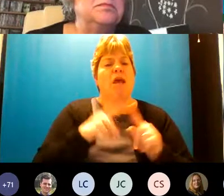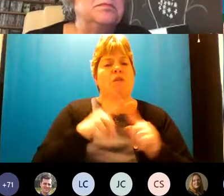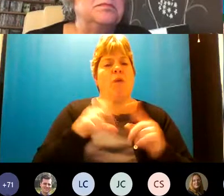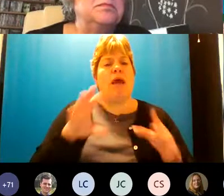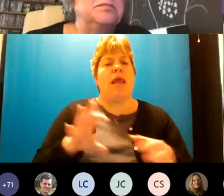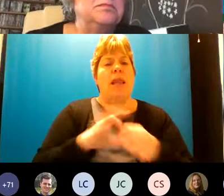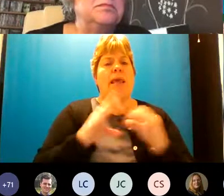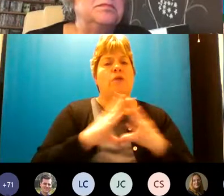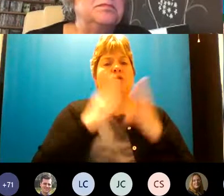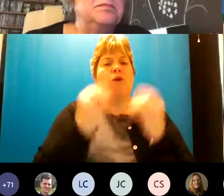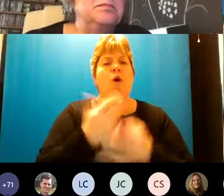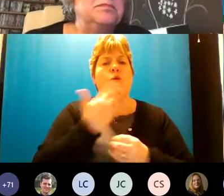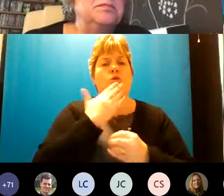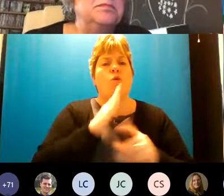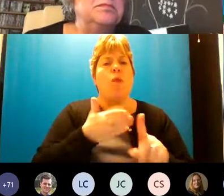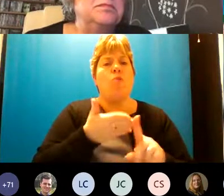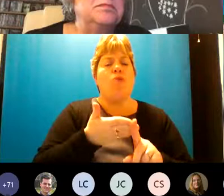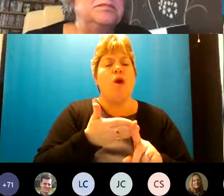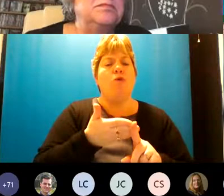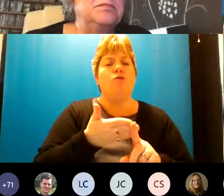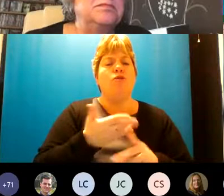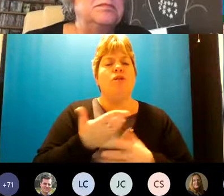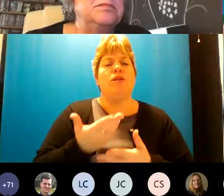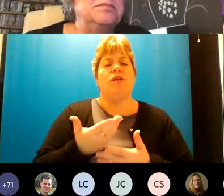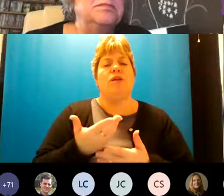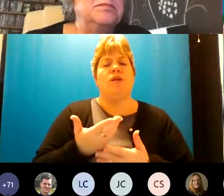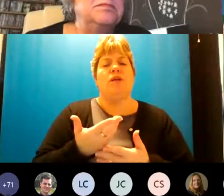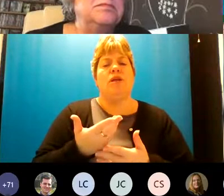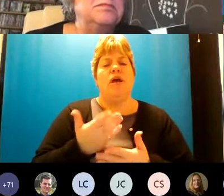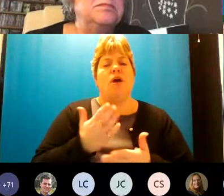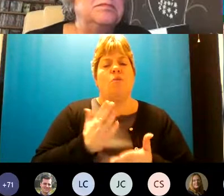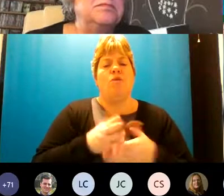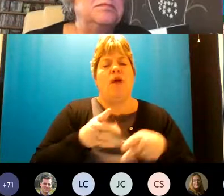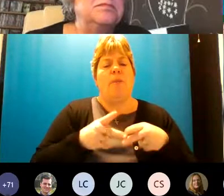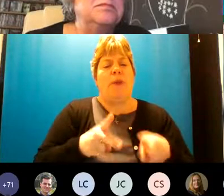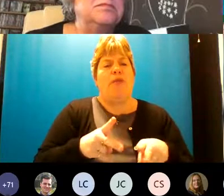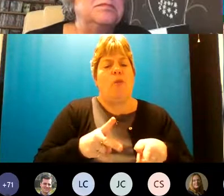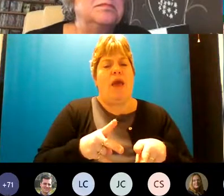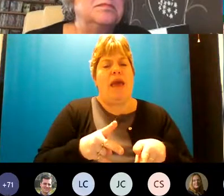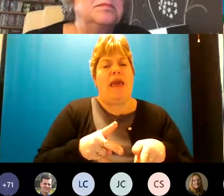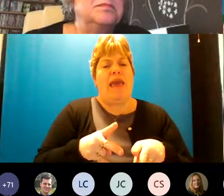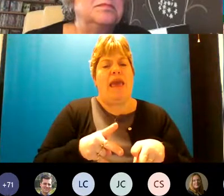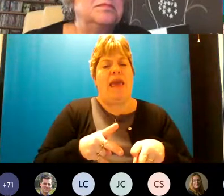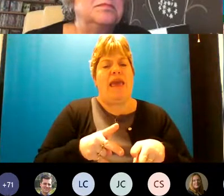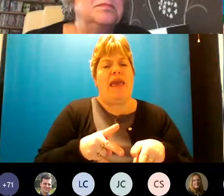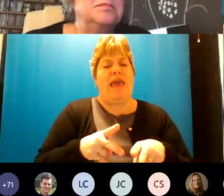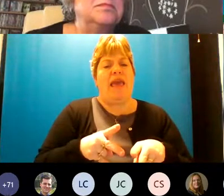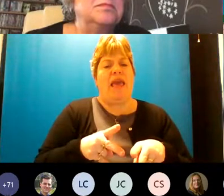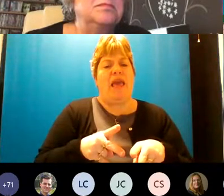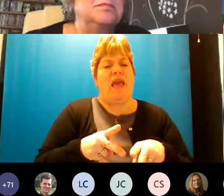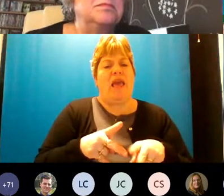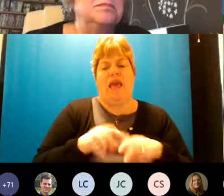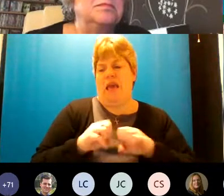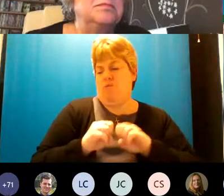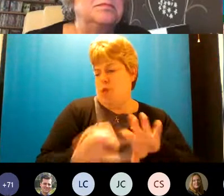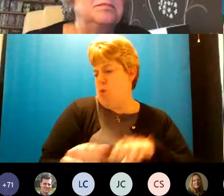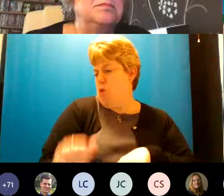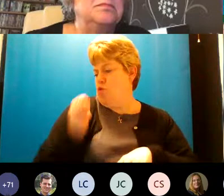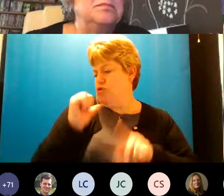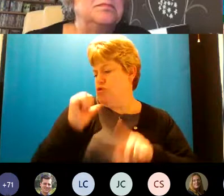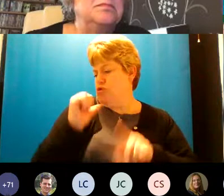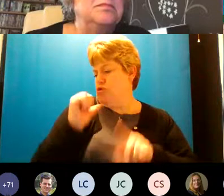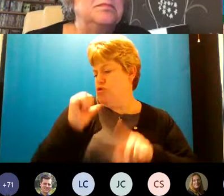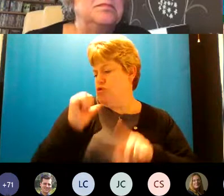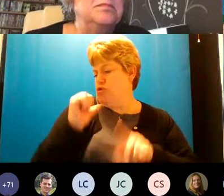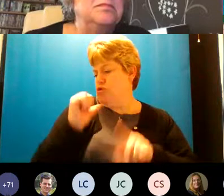the whole school approach um a um a pathway that was um it was just launched in in december and i can